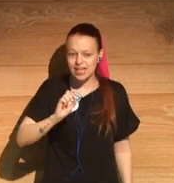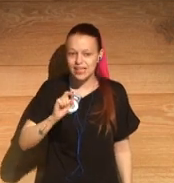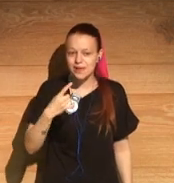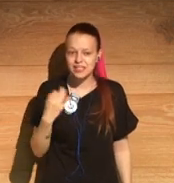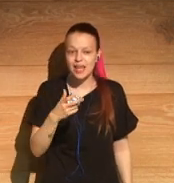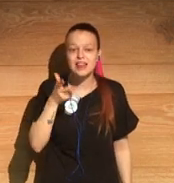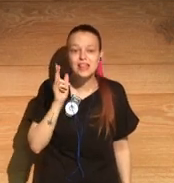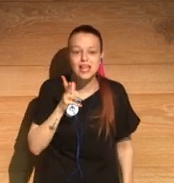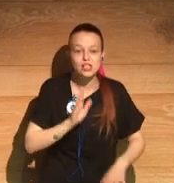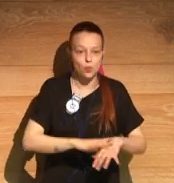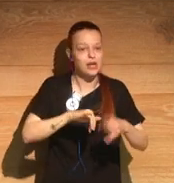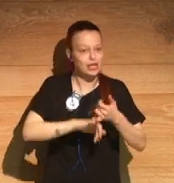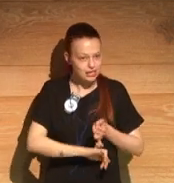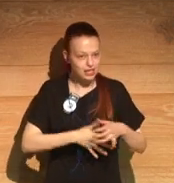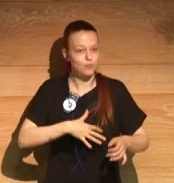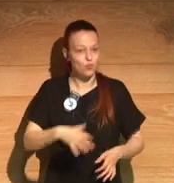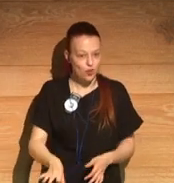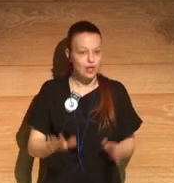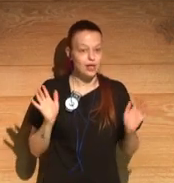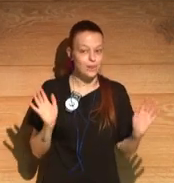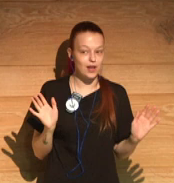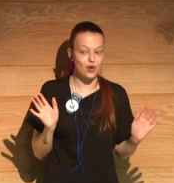necessarily think it's as important to actually do it.